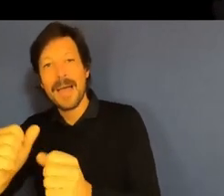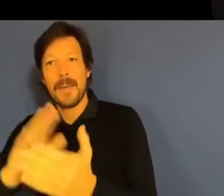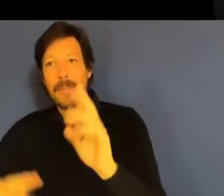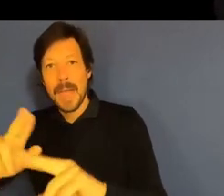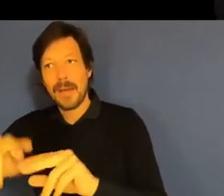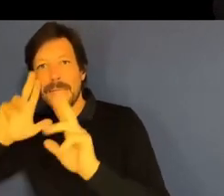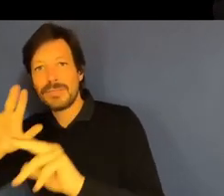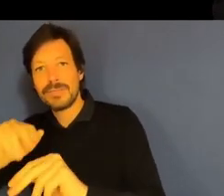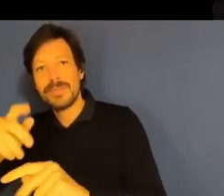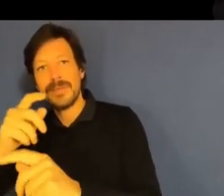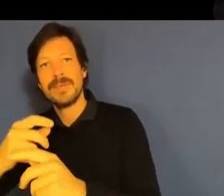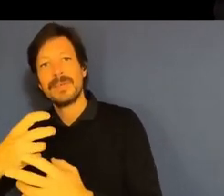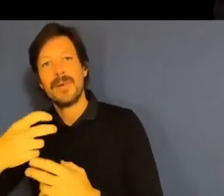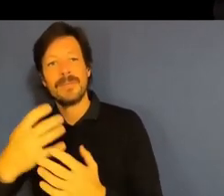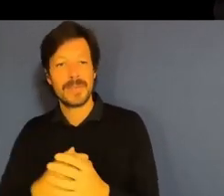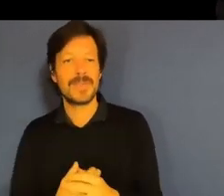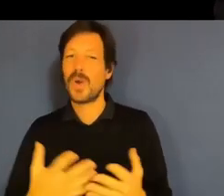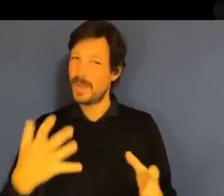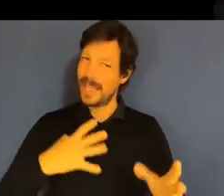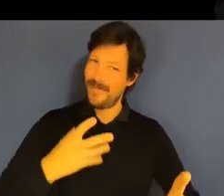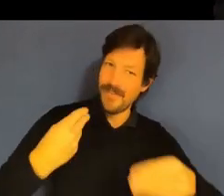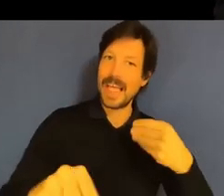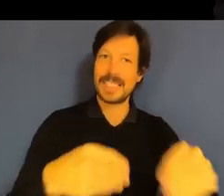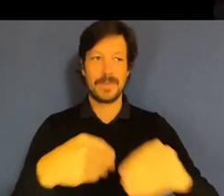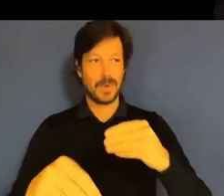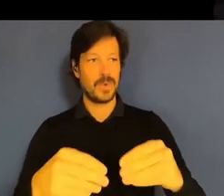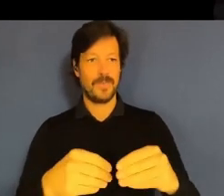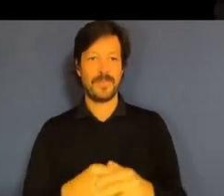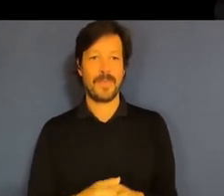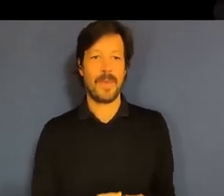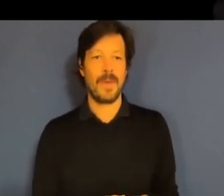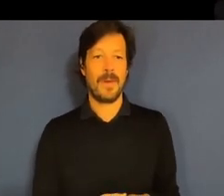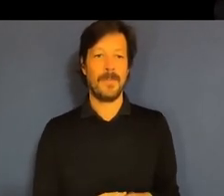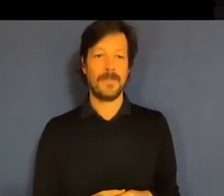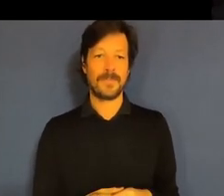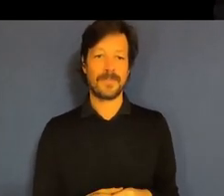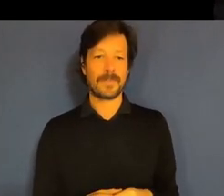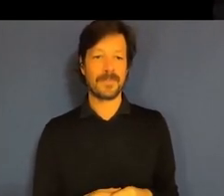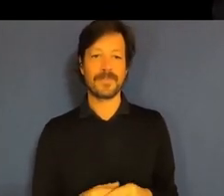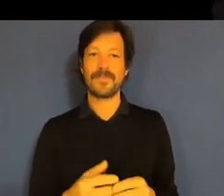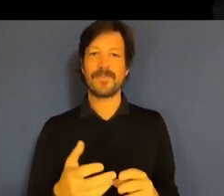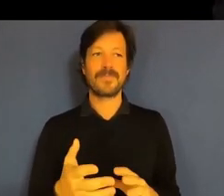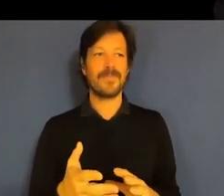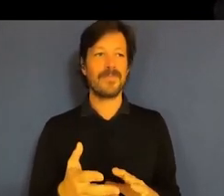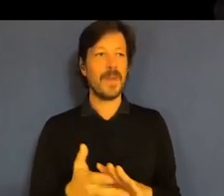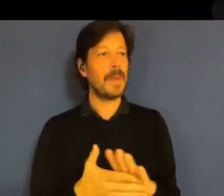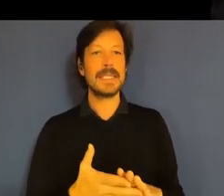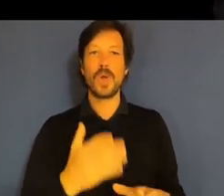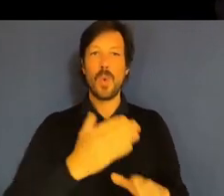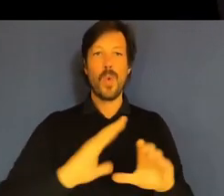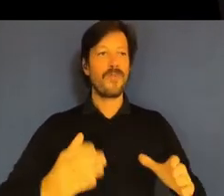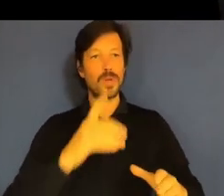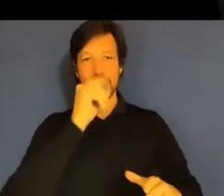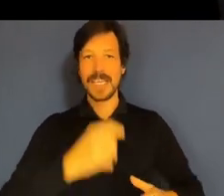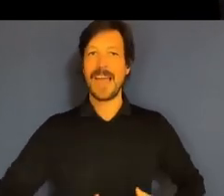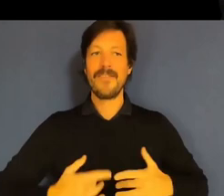fundamental as a way of making sure that workforce is able to sort of be content and to